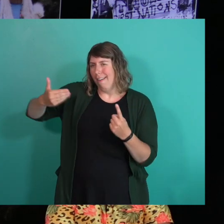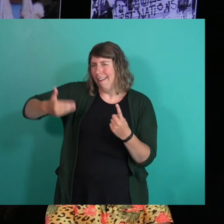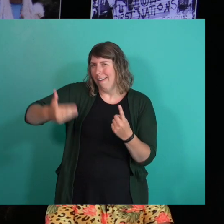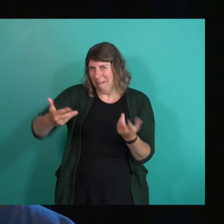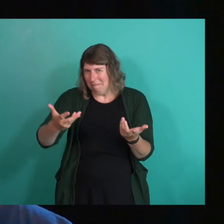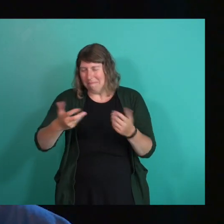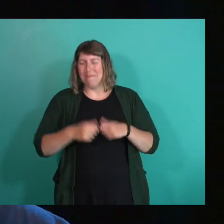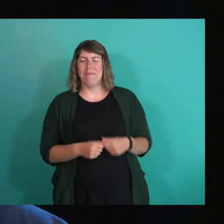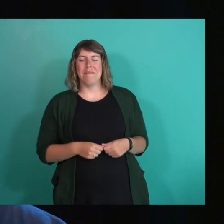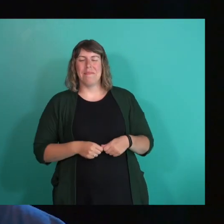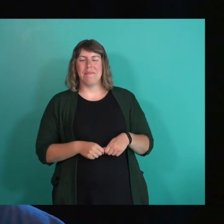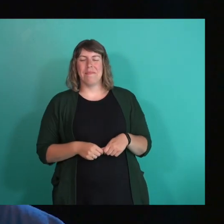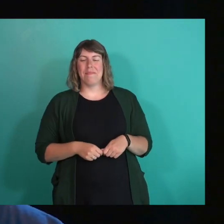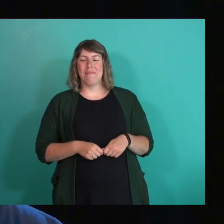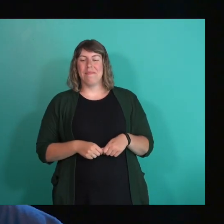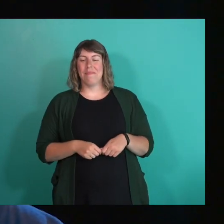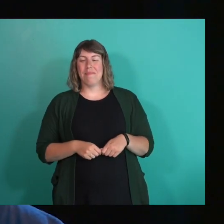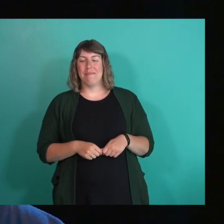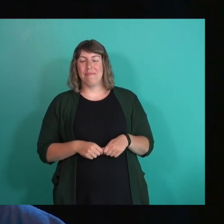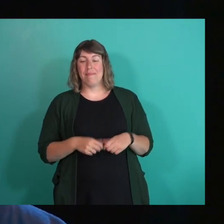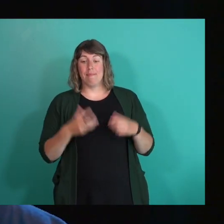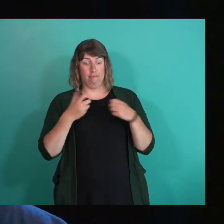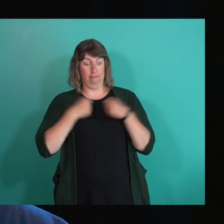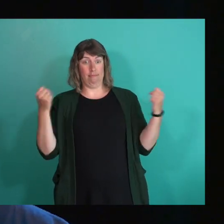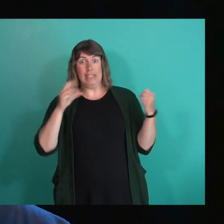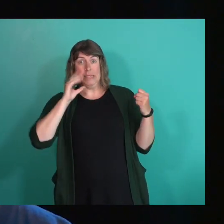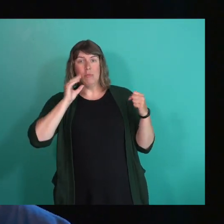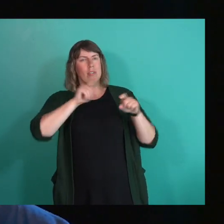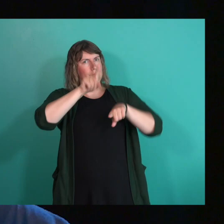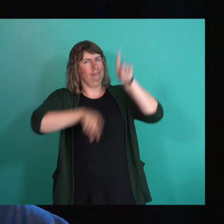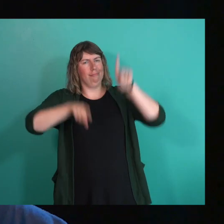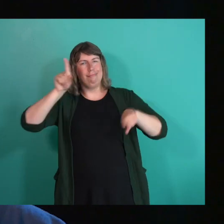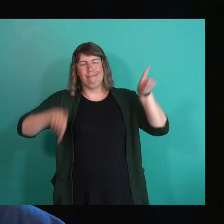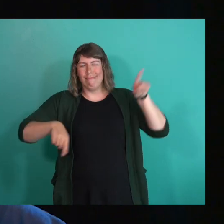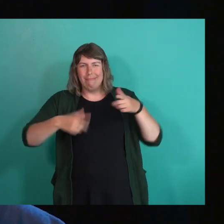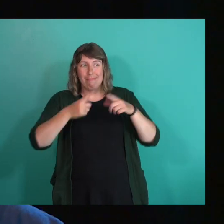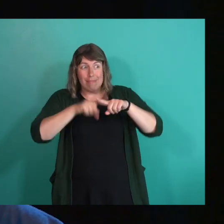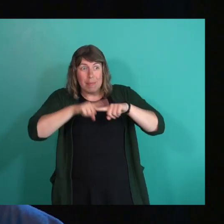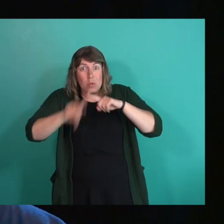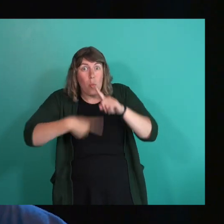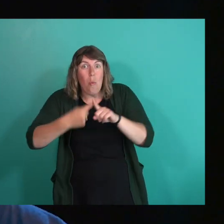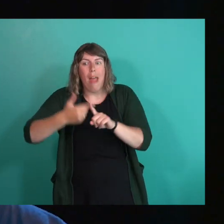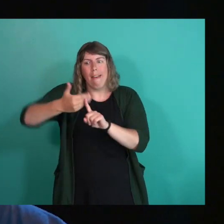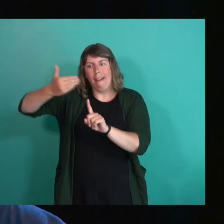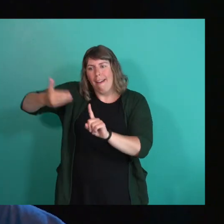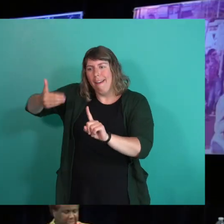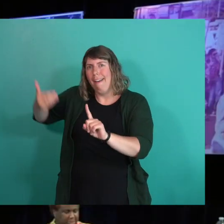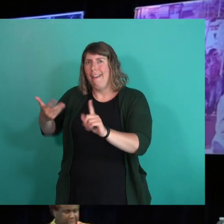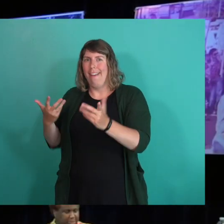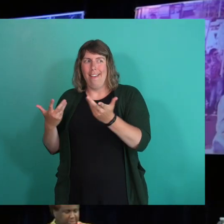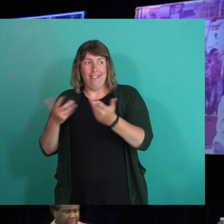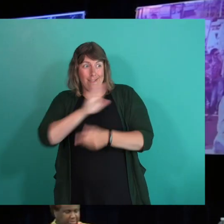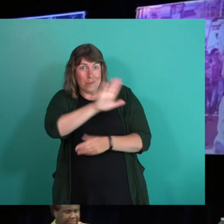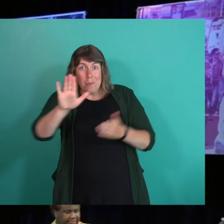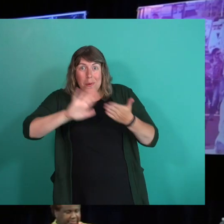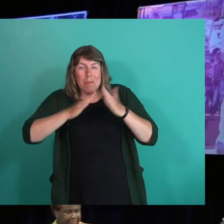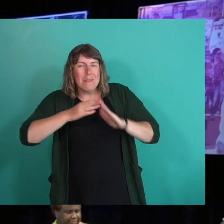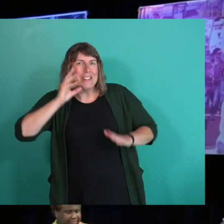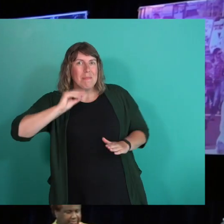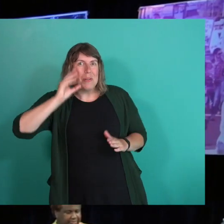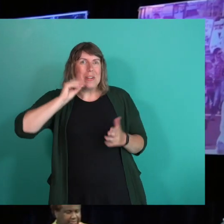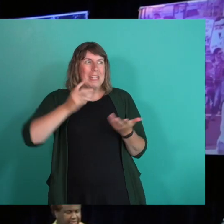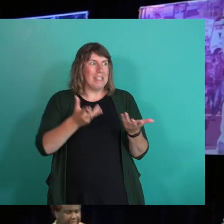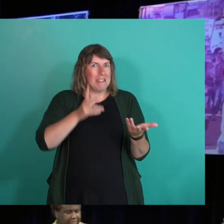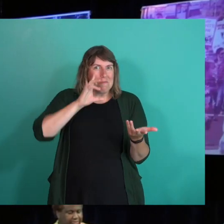the experience is obviously very different depending on when that was and what your community experience